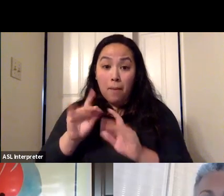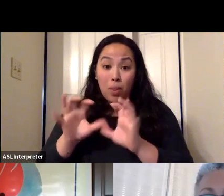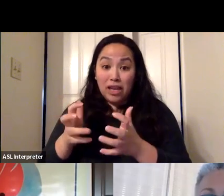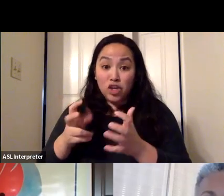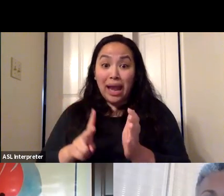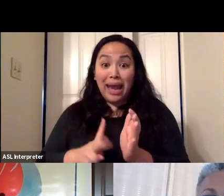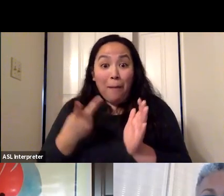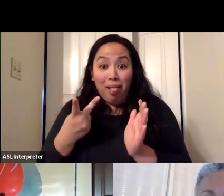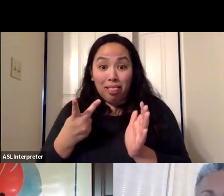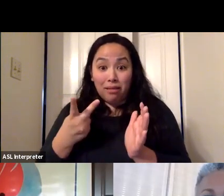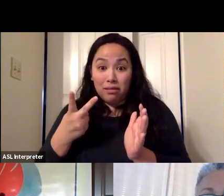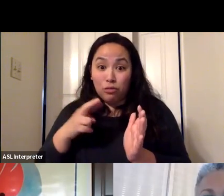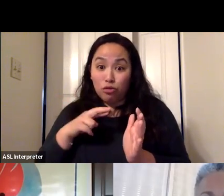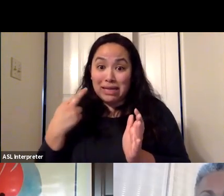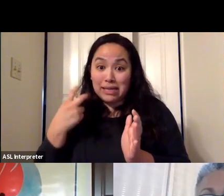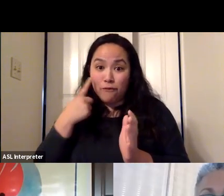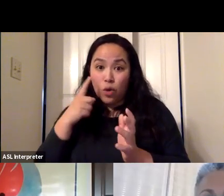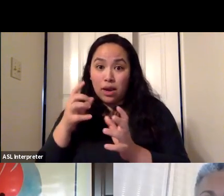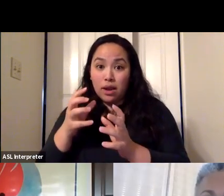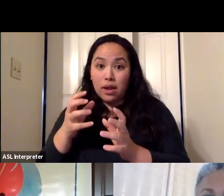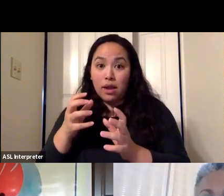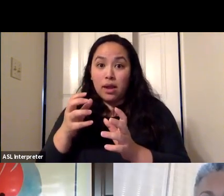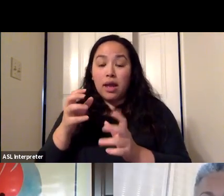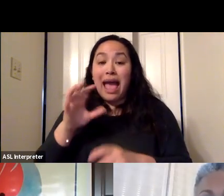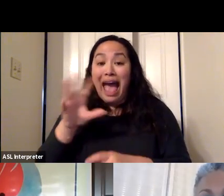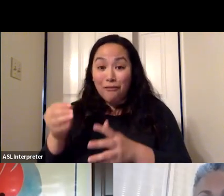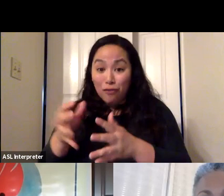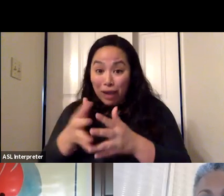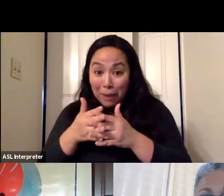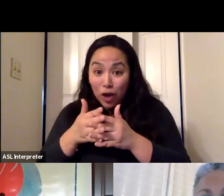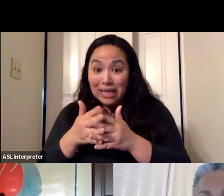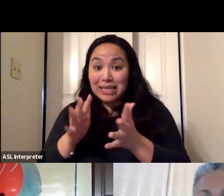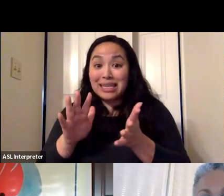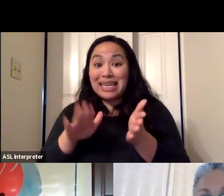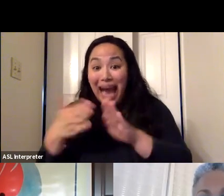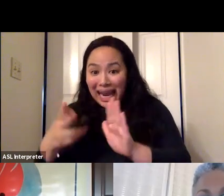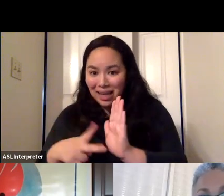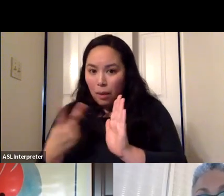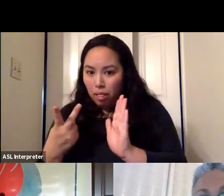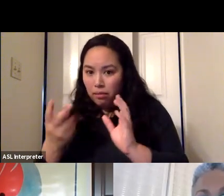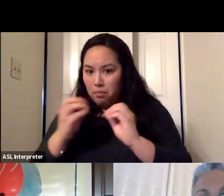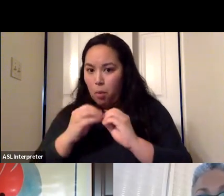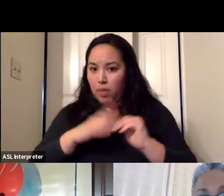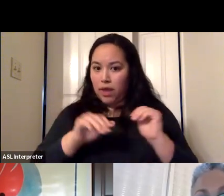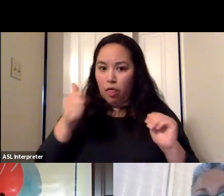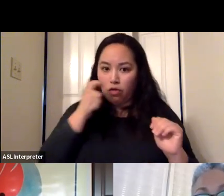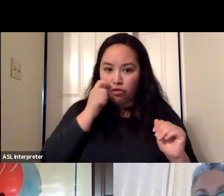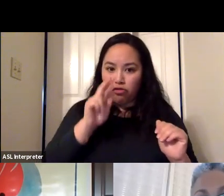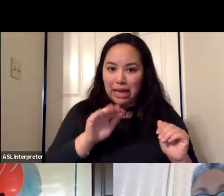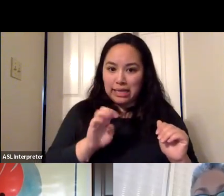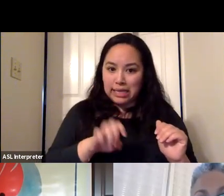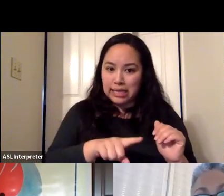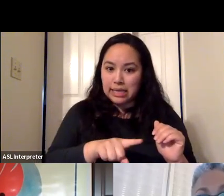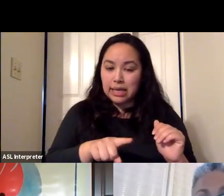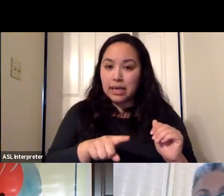of everyone else. And African Americans are dying at almost double the rate of everyone else. And so these are really wide disparities